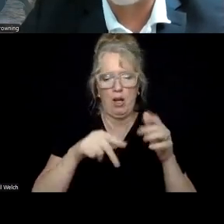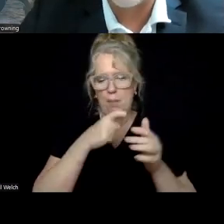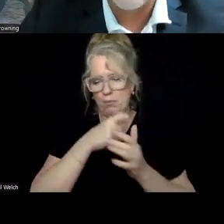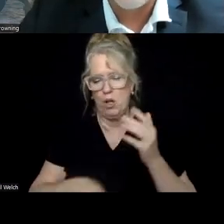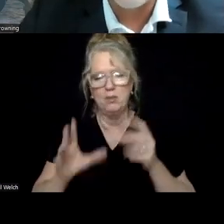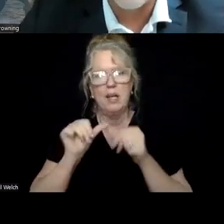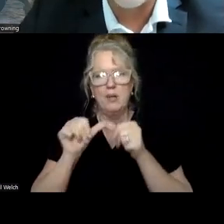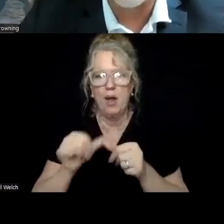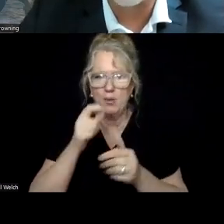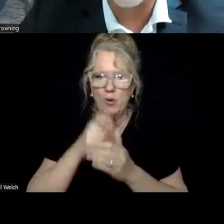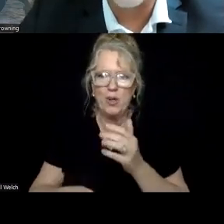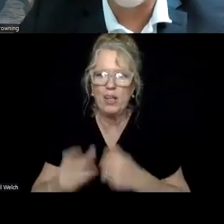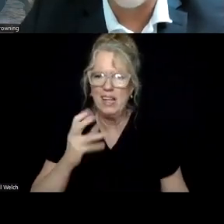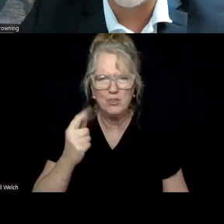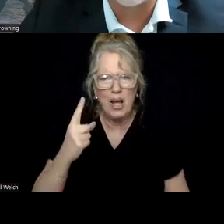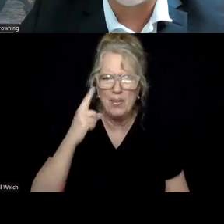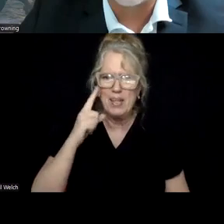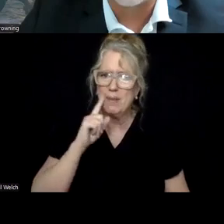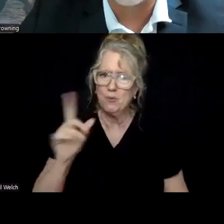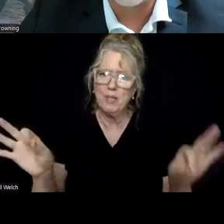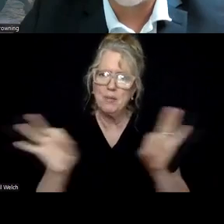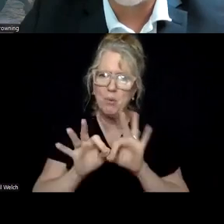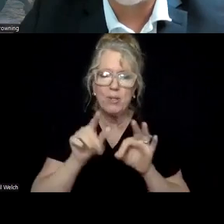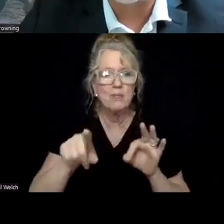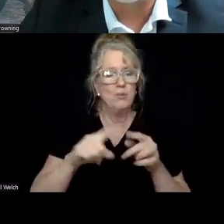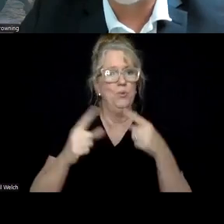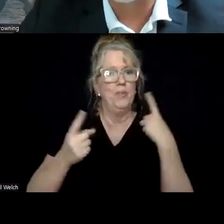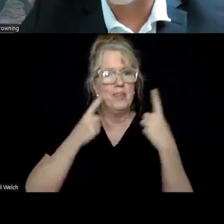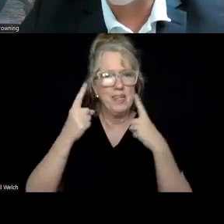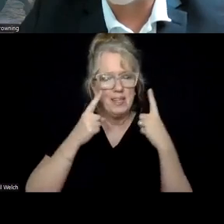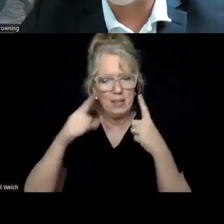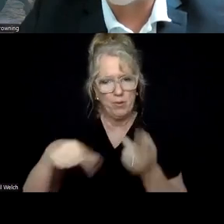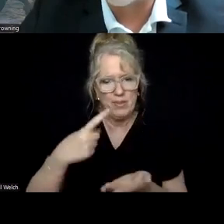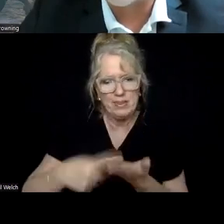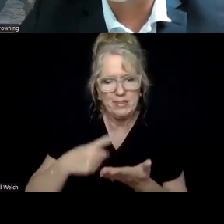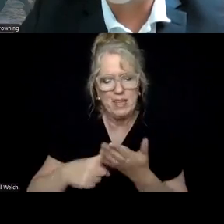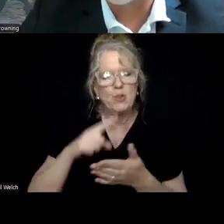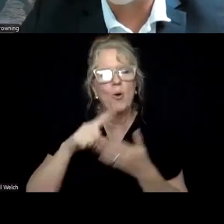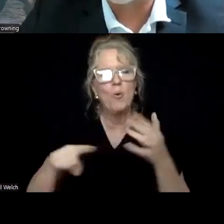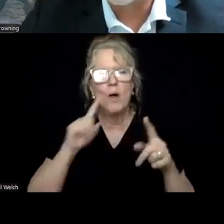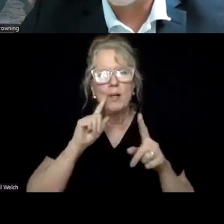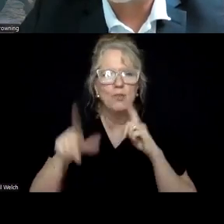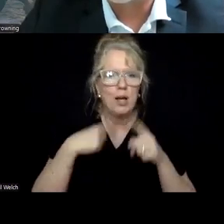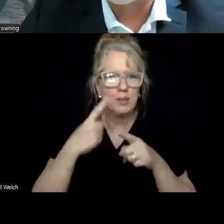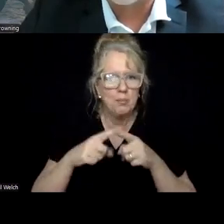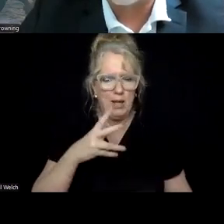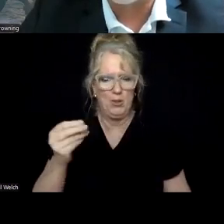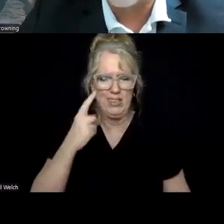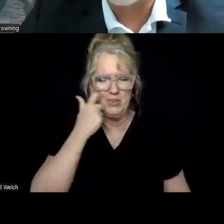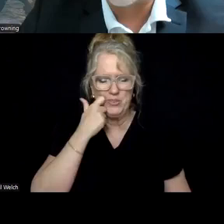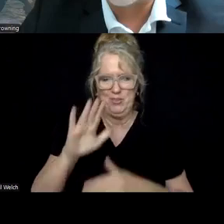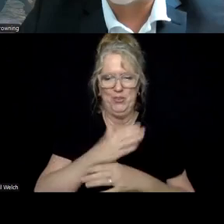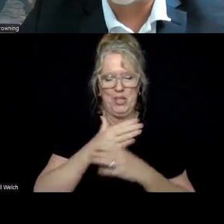ongoing costs. And I think that's really important when you think about this discussion that we're talking about and what Chris just shared as this